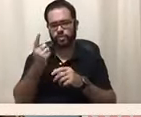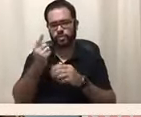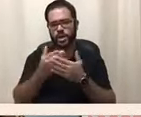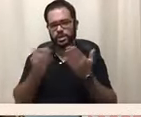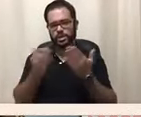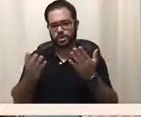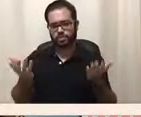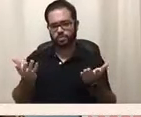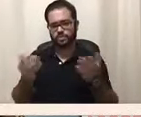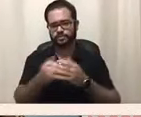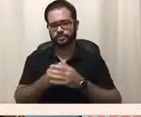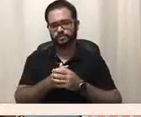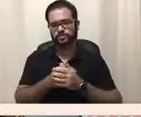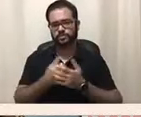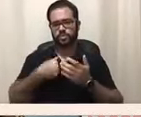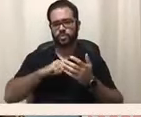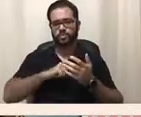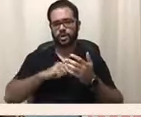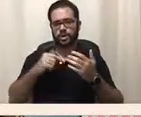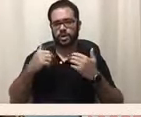passed back in 2008. 2008.